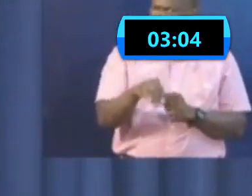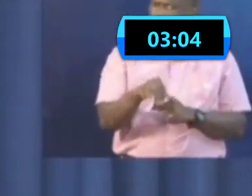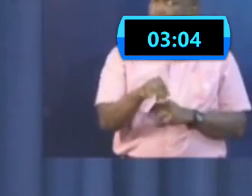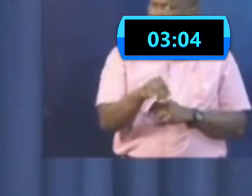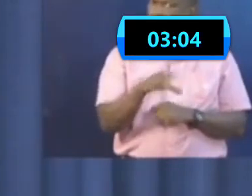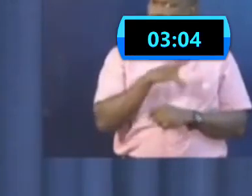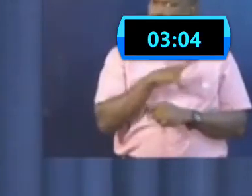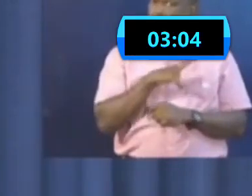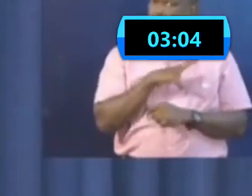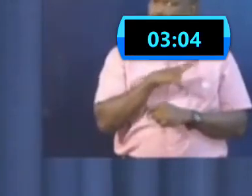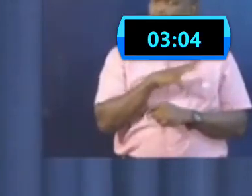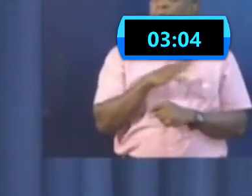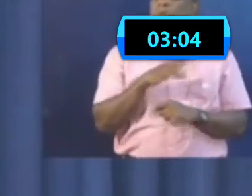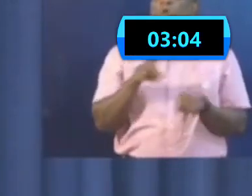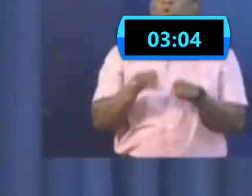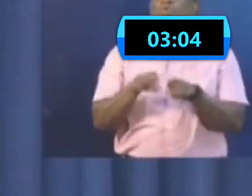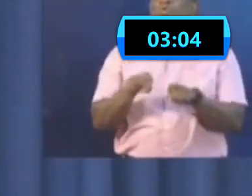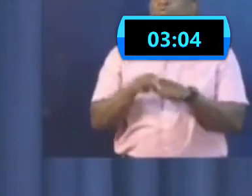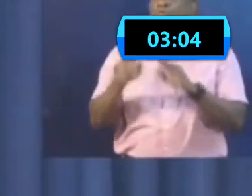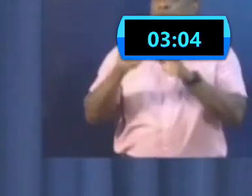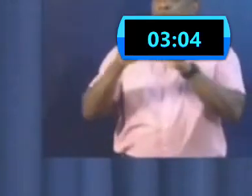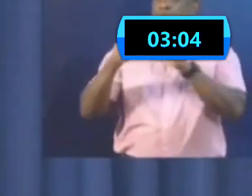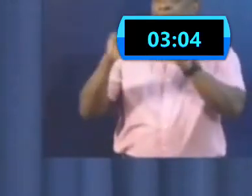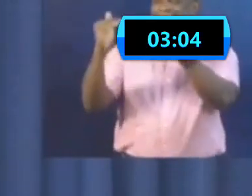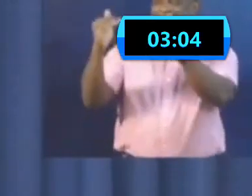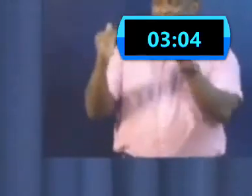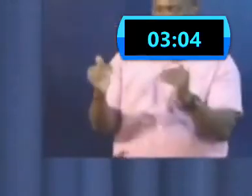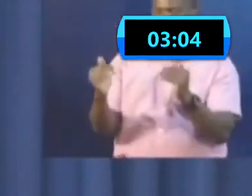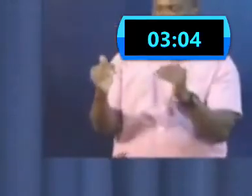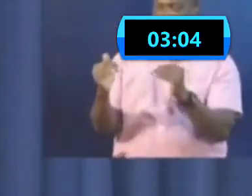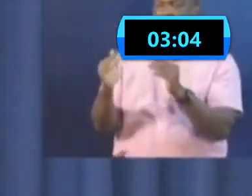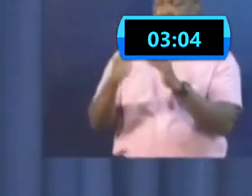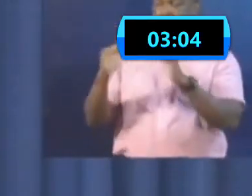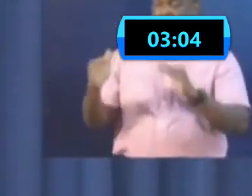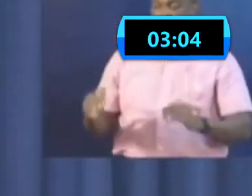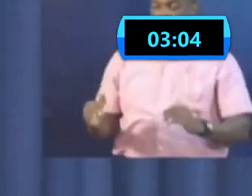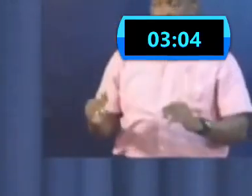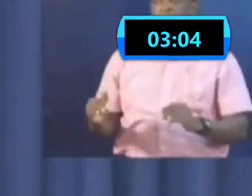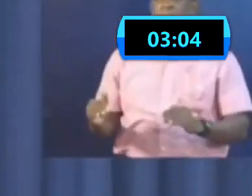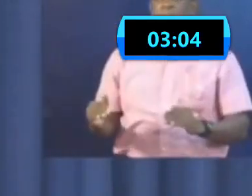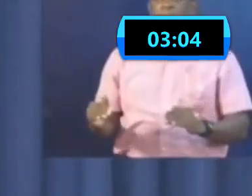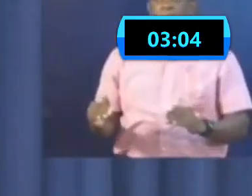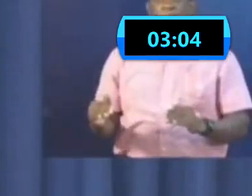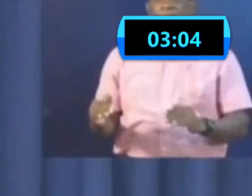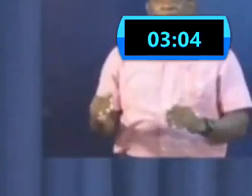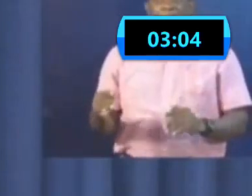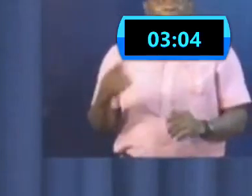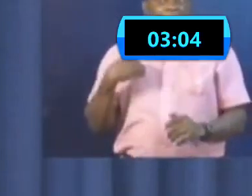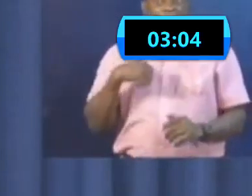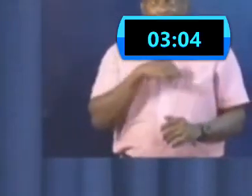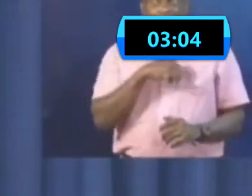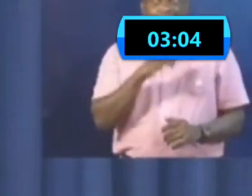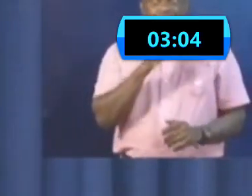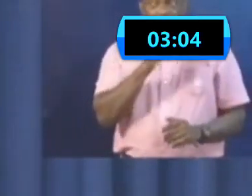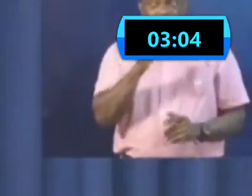And we are not expecting to eliminate the virus from our population.